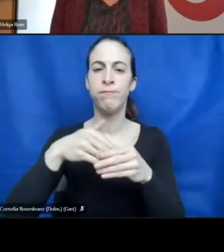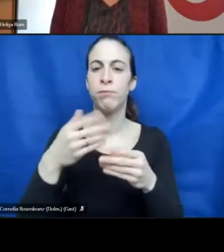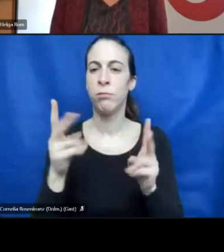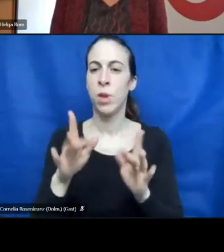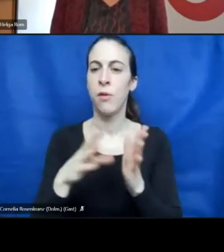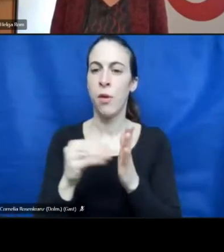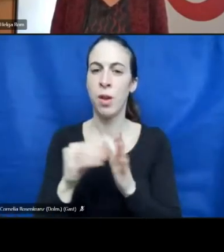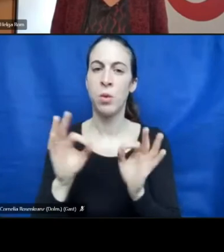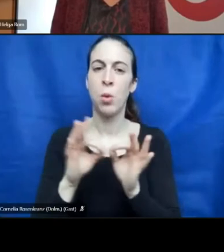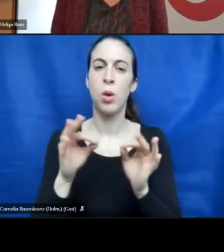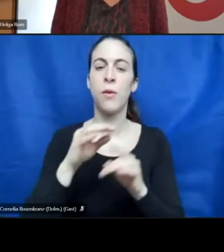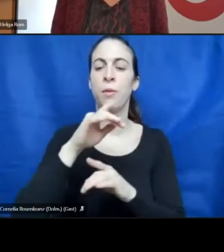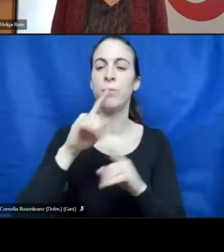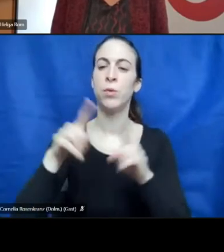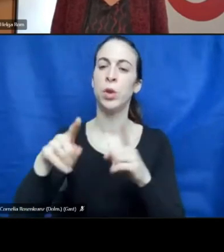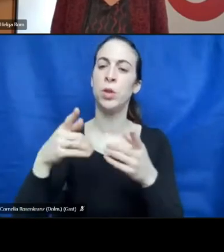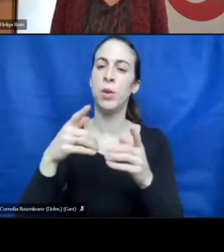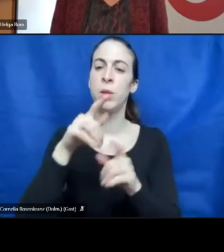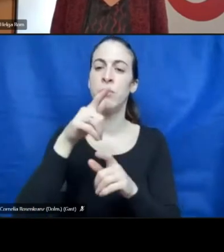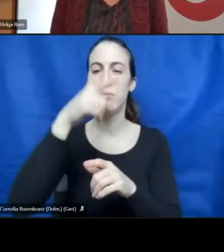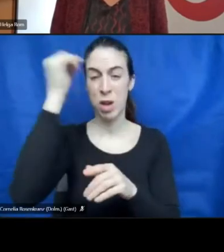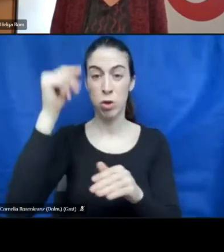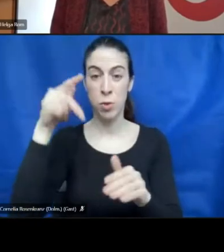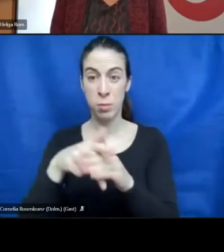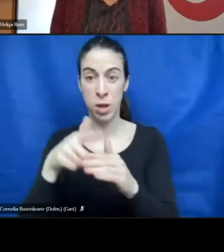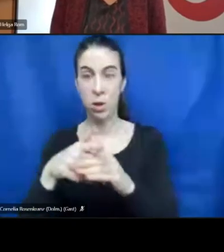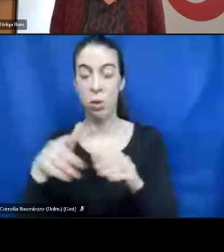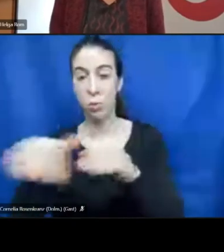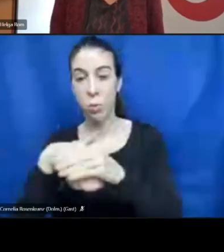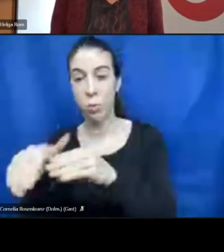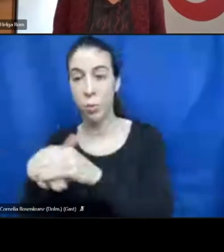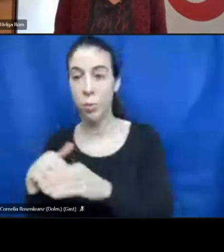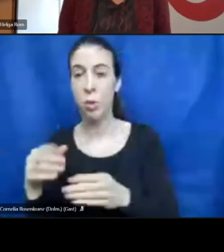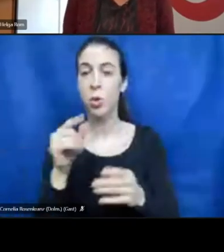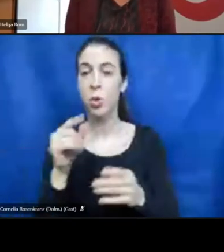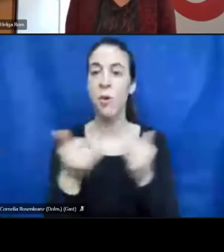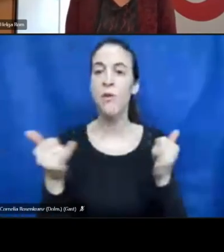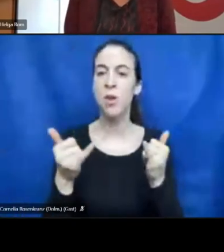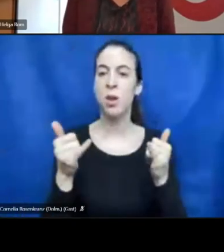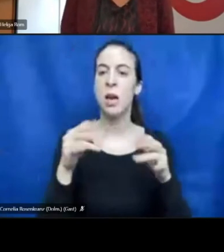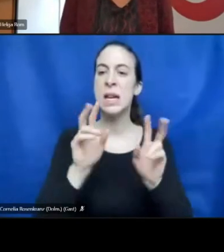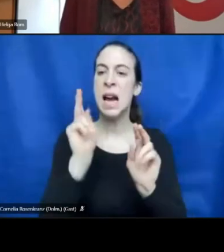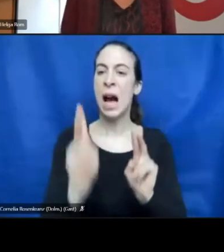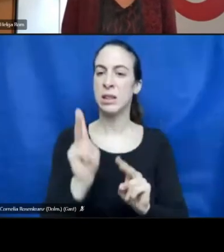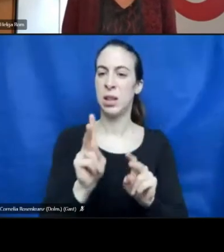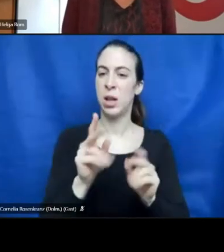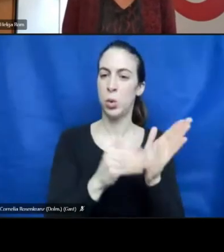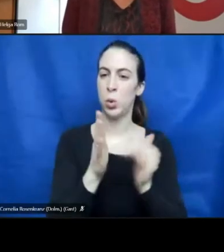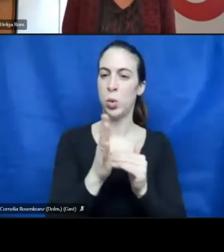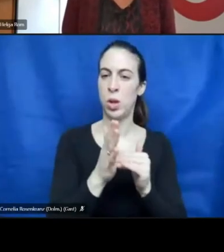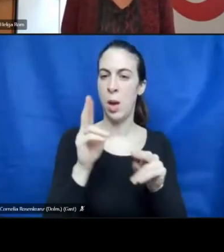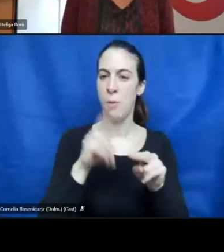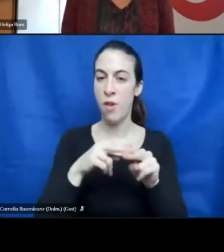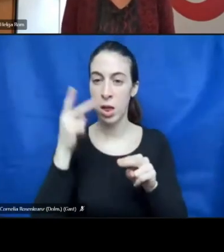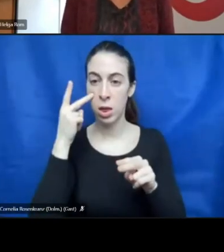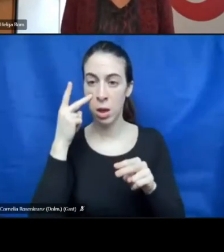of employees with disabilities. So which cashier system works well if you have a visual impairment, when you